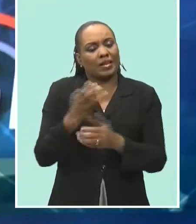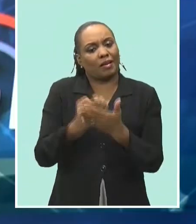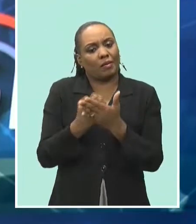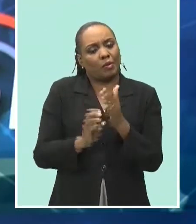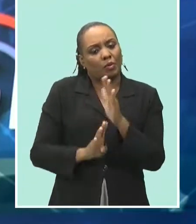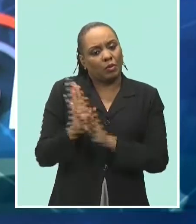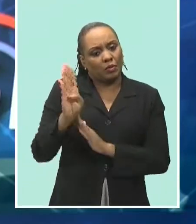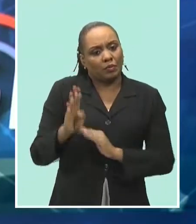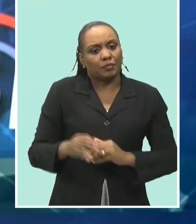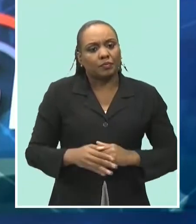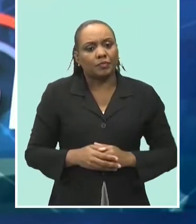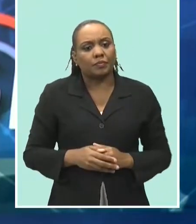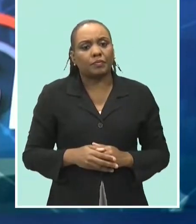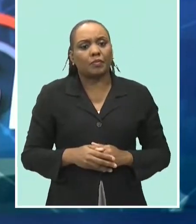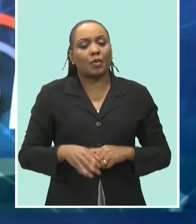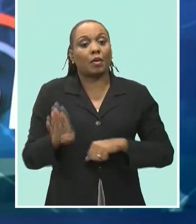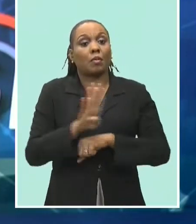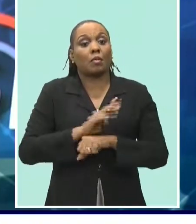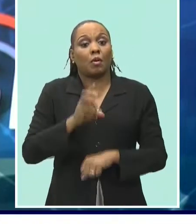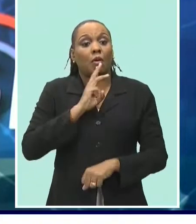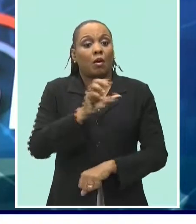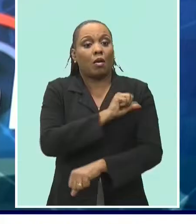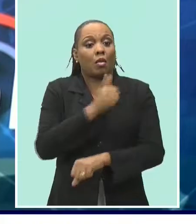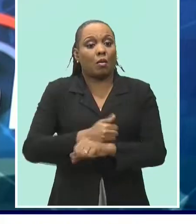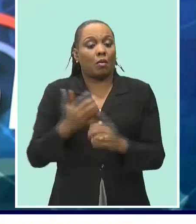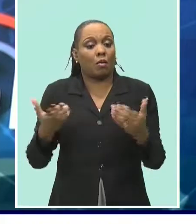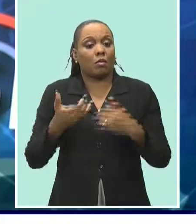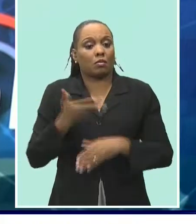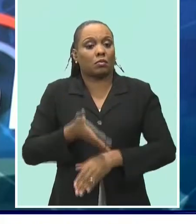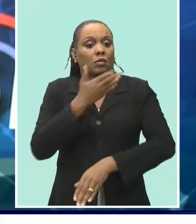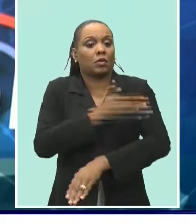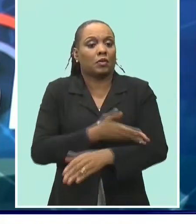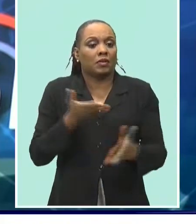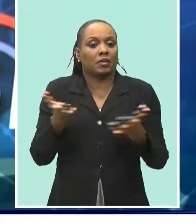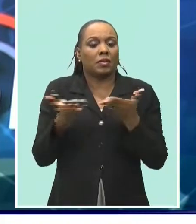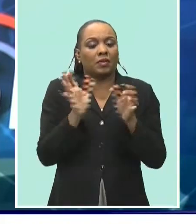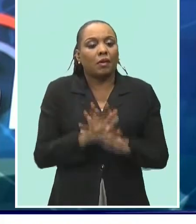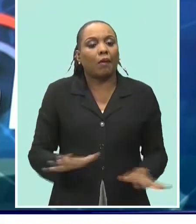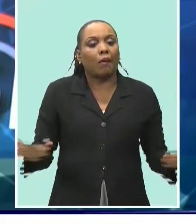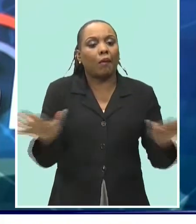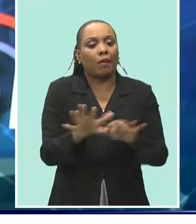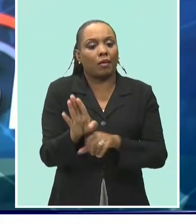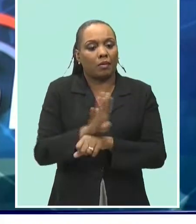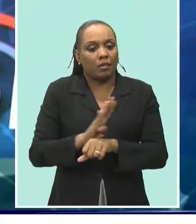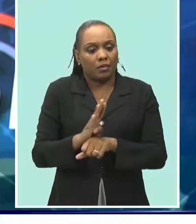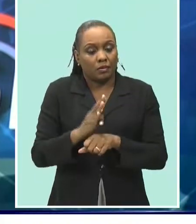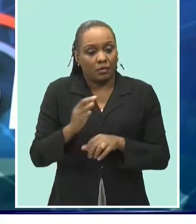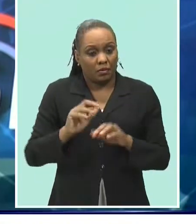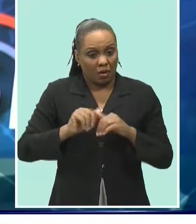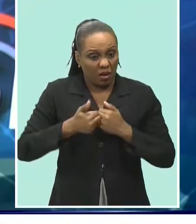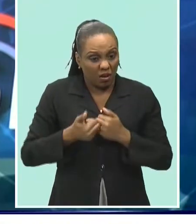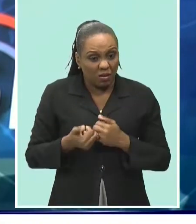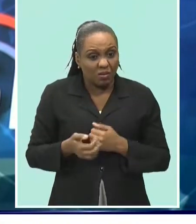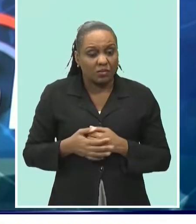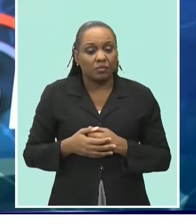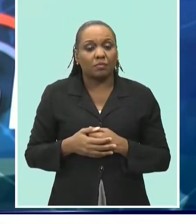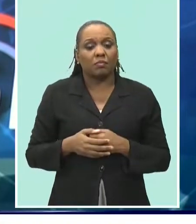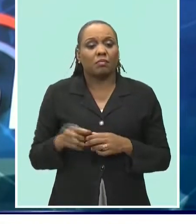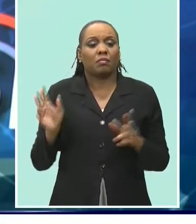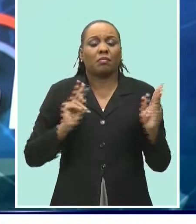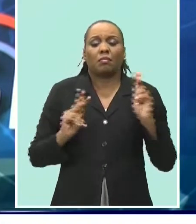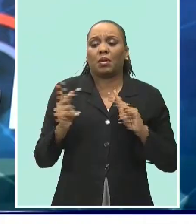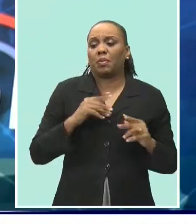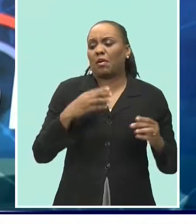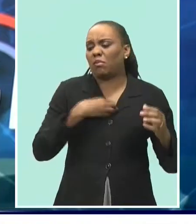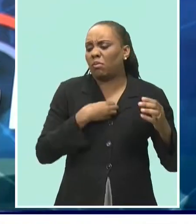the barbados water authority is on a mission to improve service delivery across the island by addressing thousands of complaints in